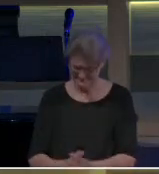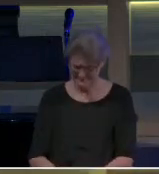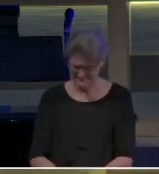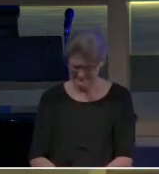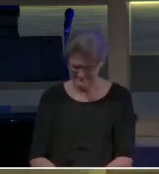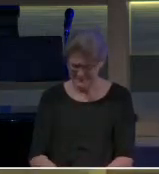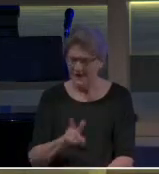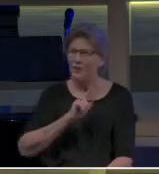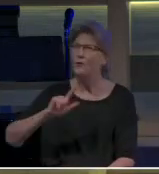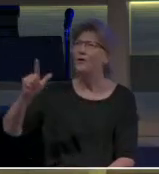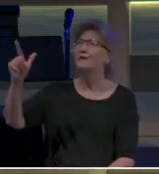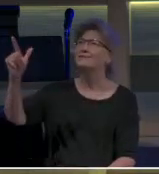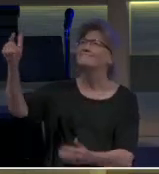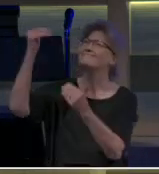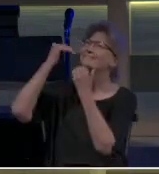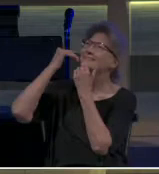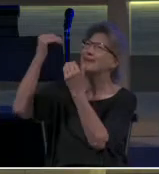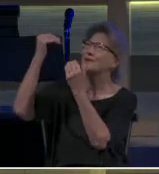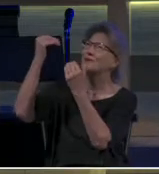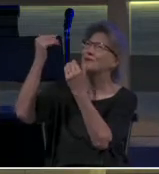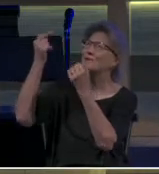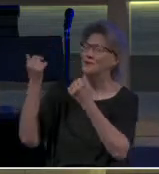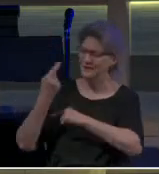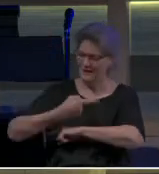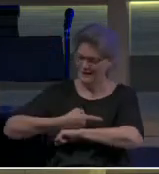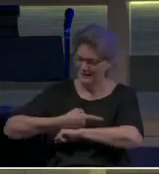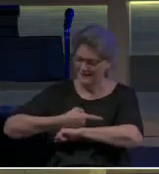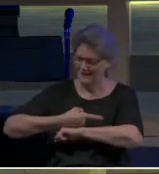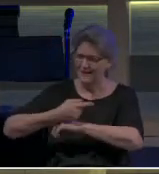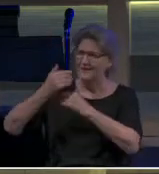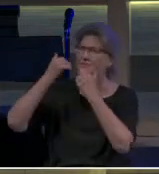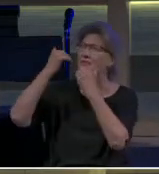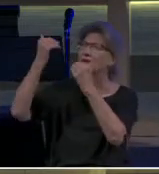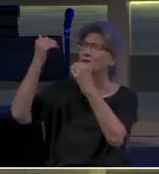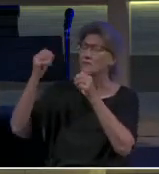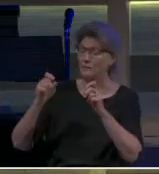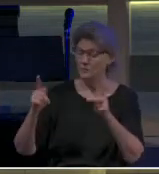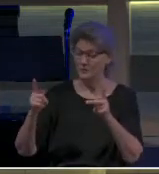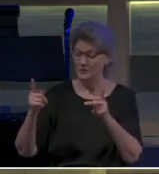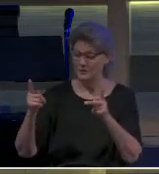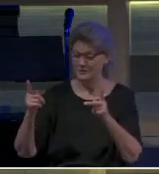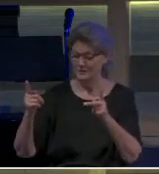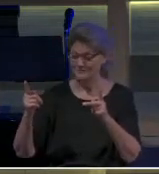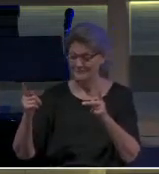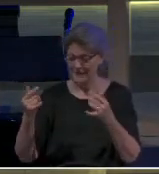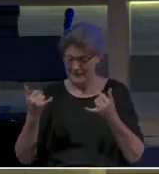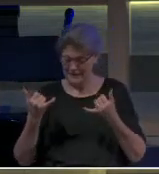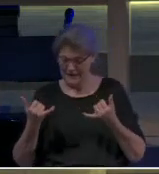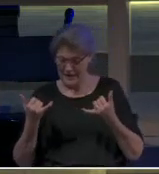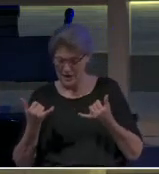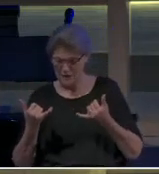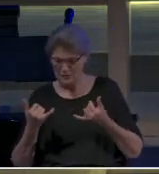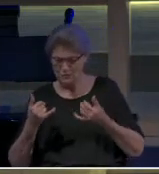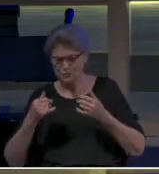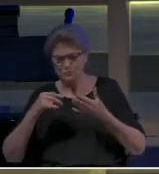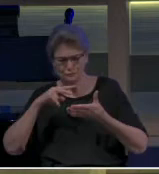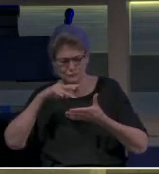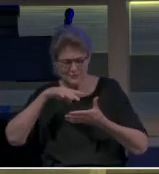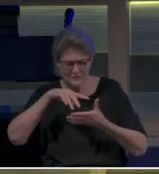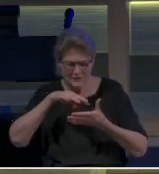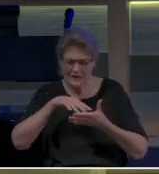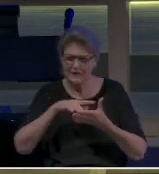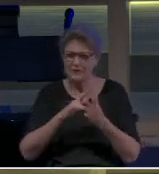Lord again we thank you for the day. thank you for the opportunity we have now to begin to look into your